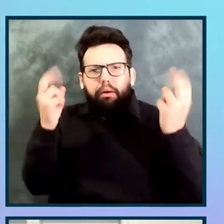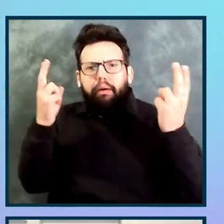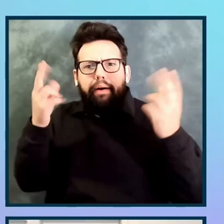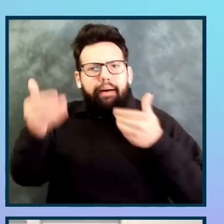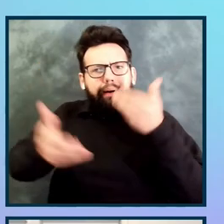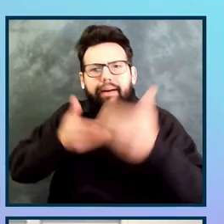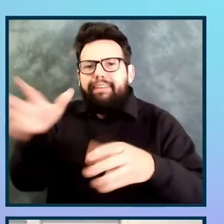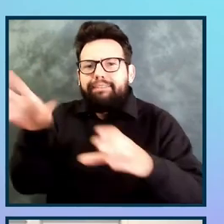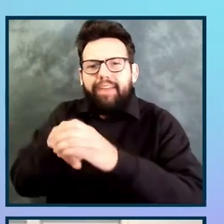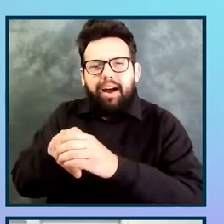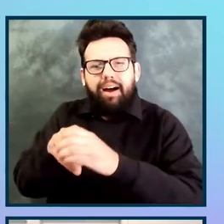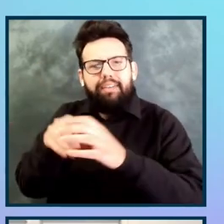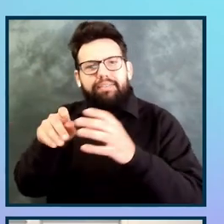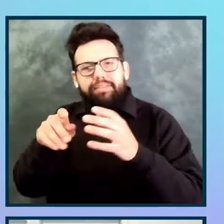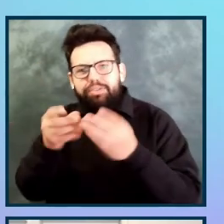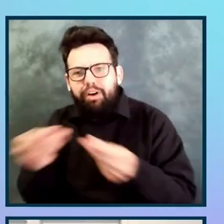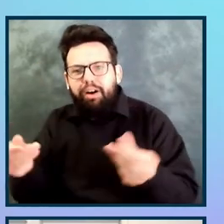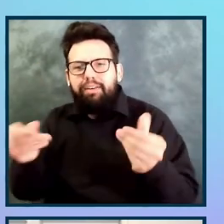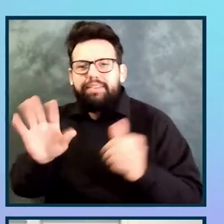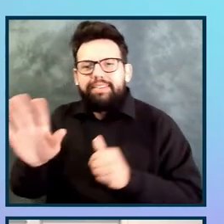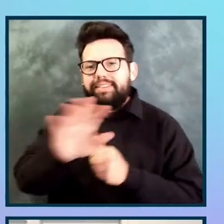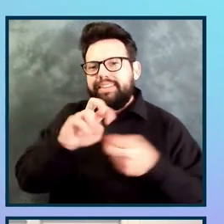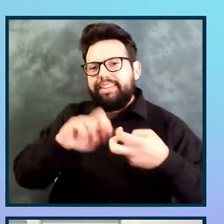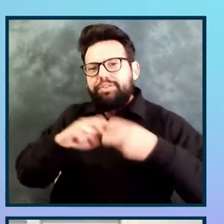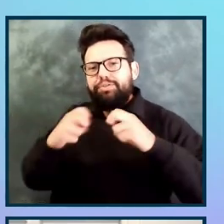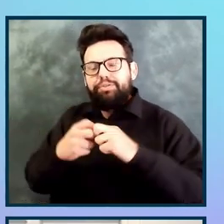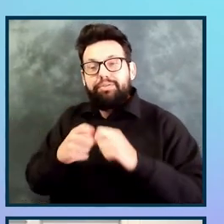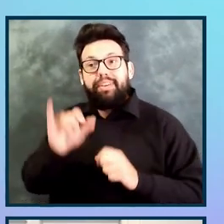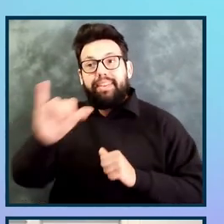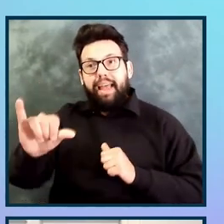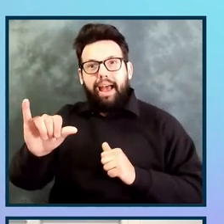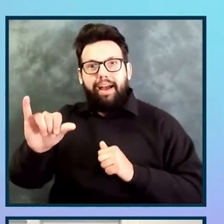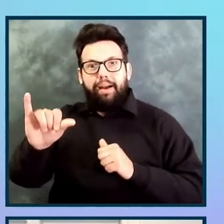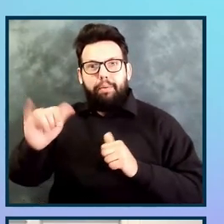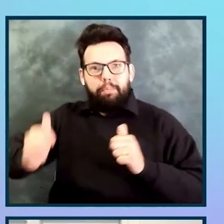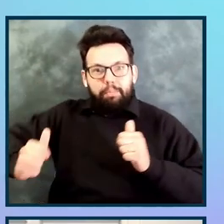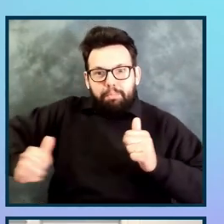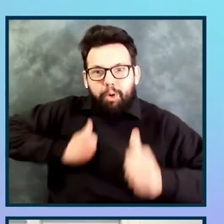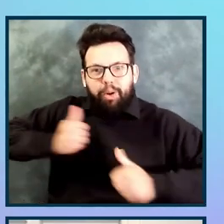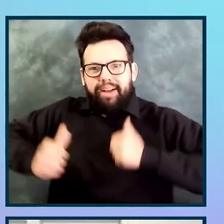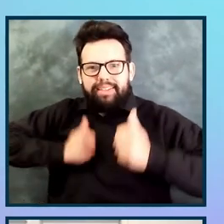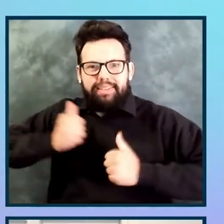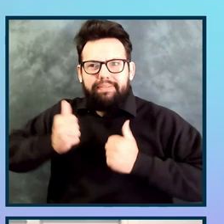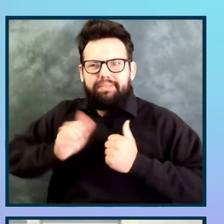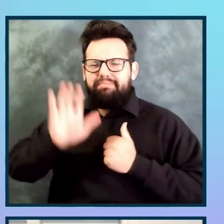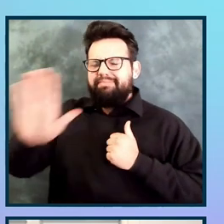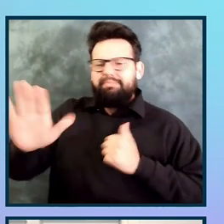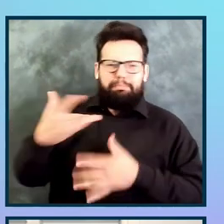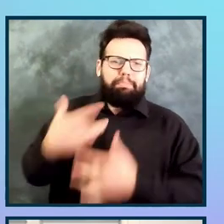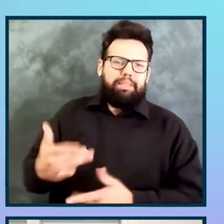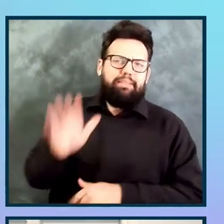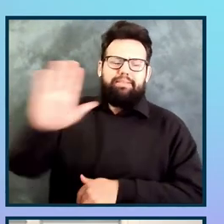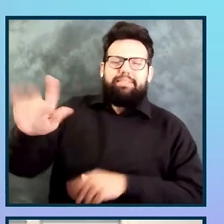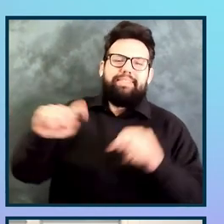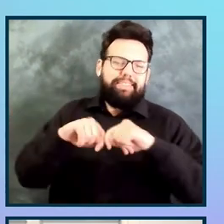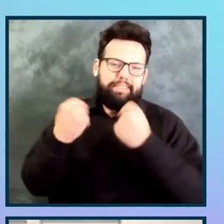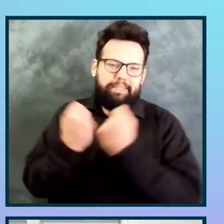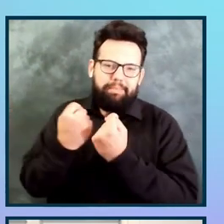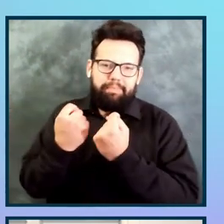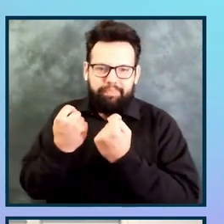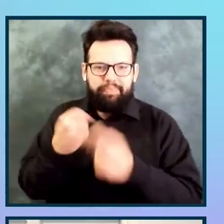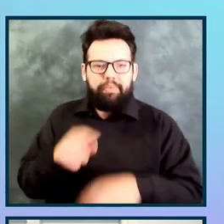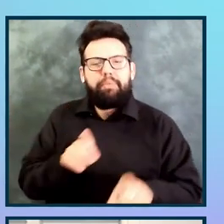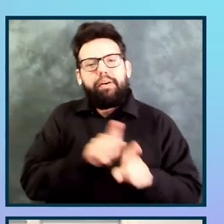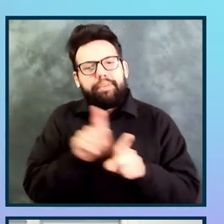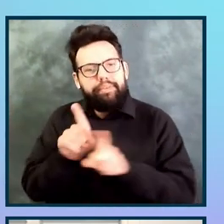proactive nature was something that was partly just the nature of who this team is. But also because of the fact that we,